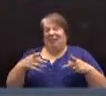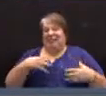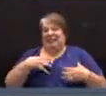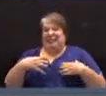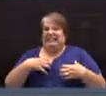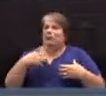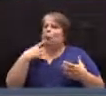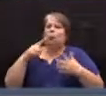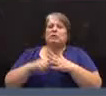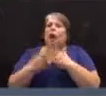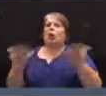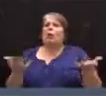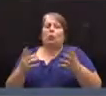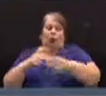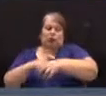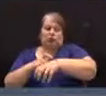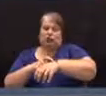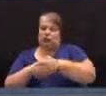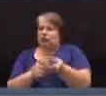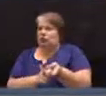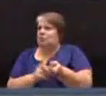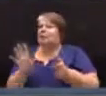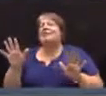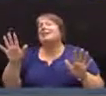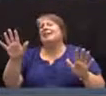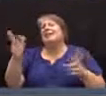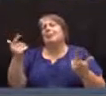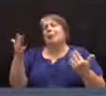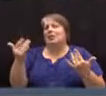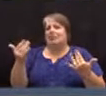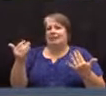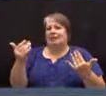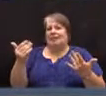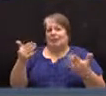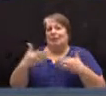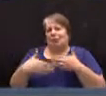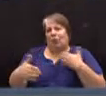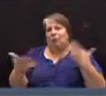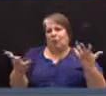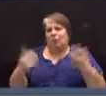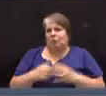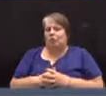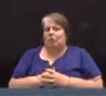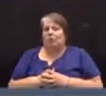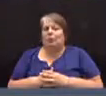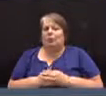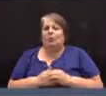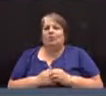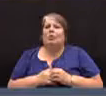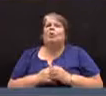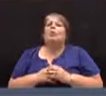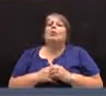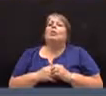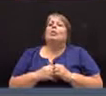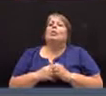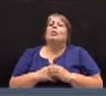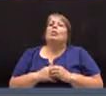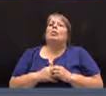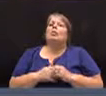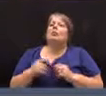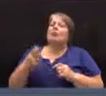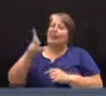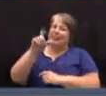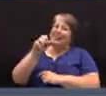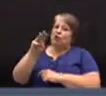Well, who started a watch? No, no, no. Please. If you could wrap it up, Mr. Dimes. No, we are